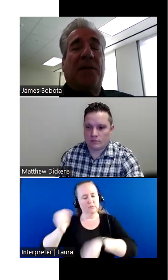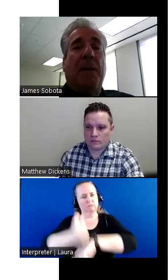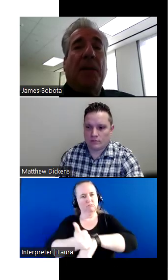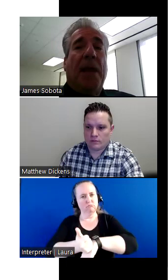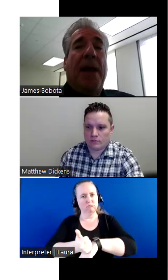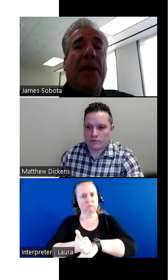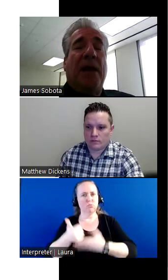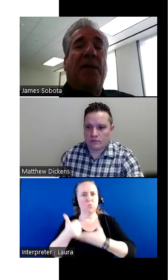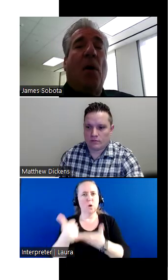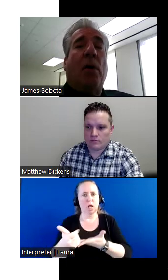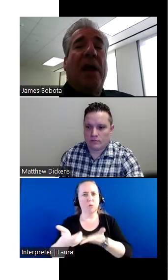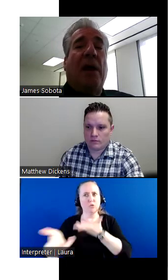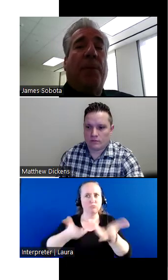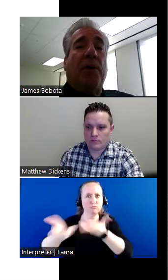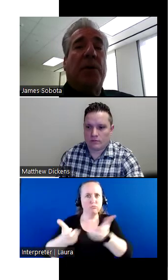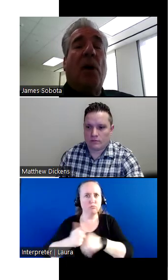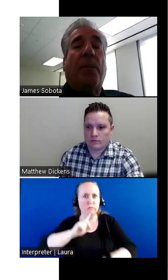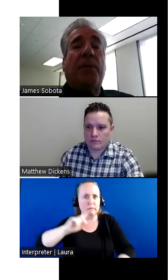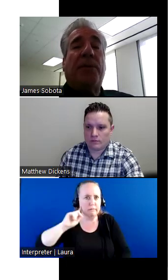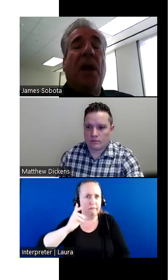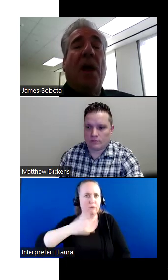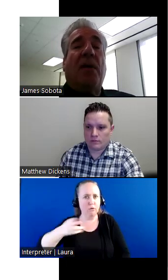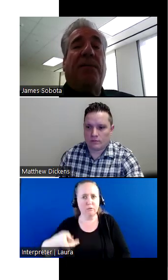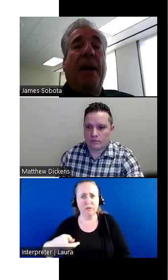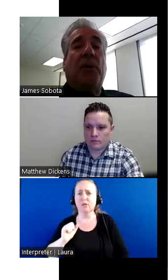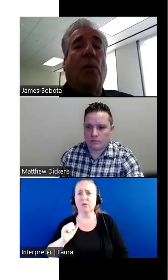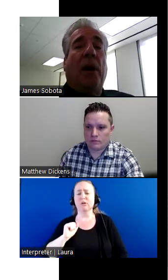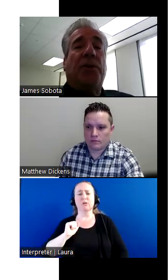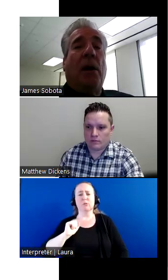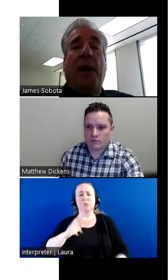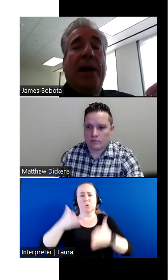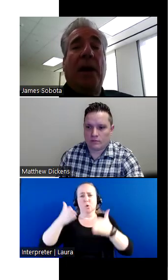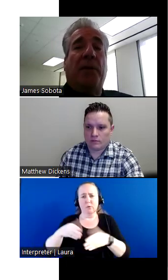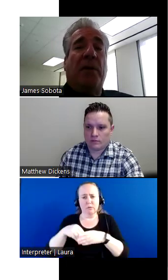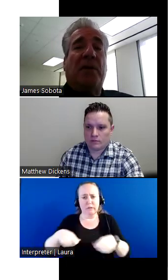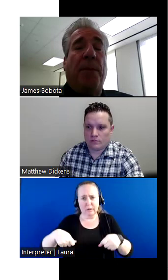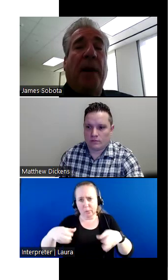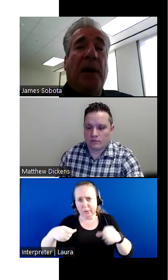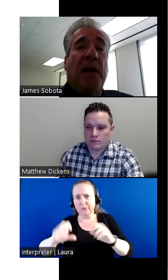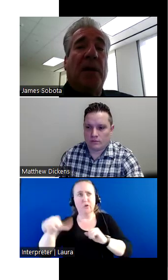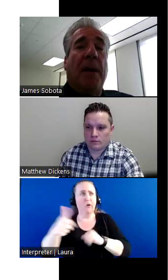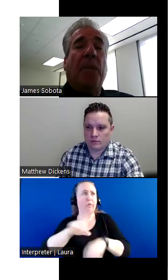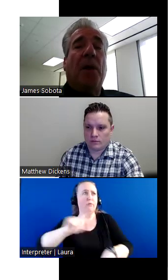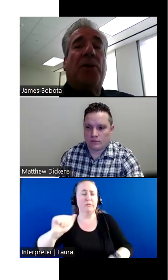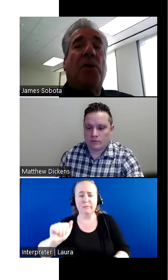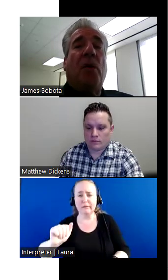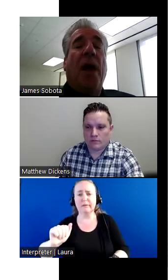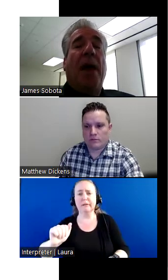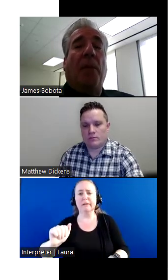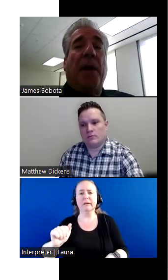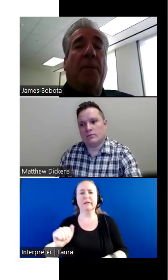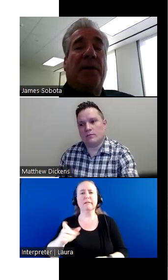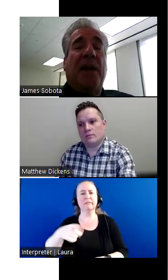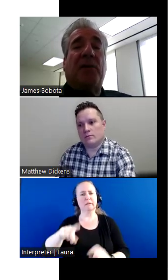assist any deaf or hard of hearing person or a person confined to a wheelchair, any other disabilities to